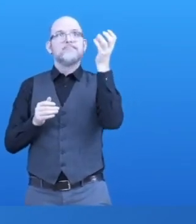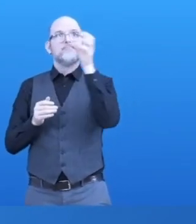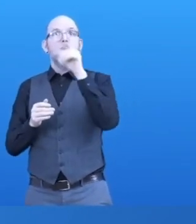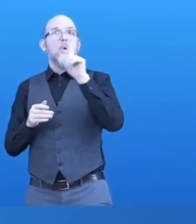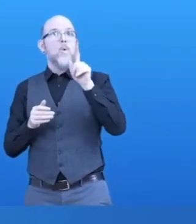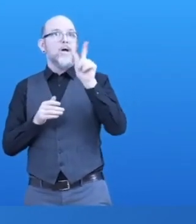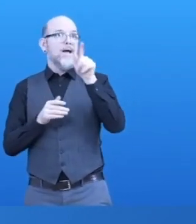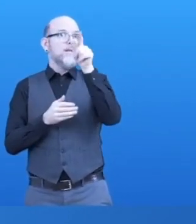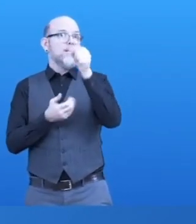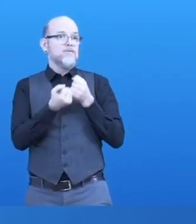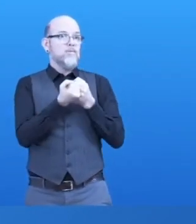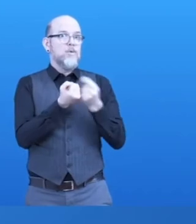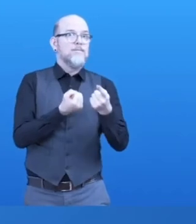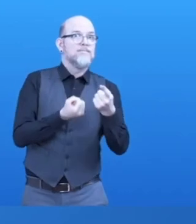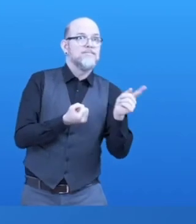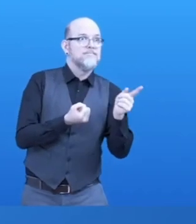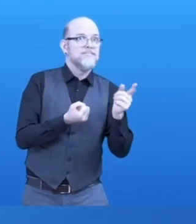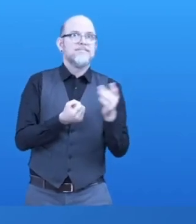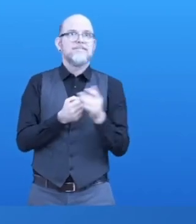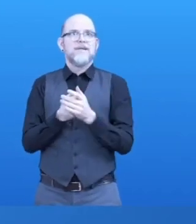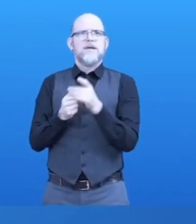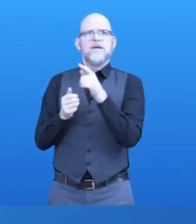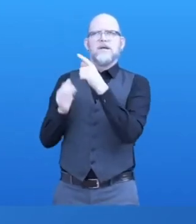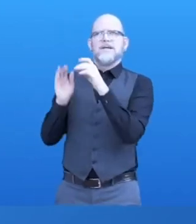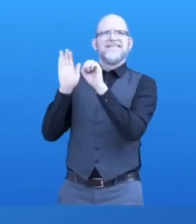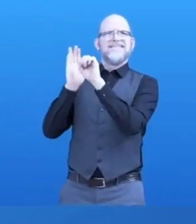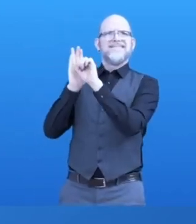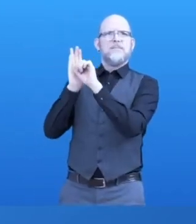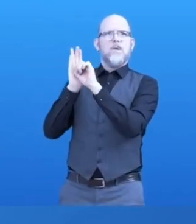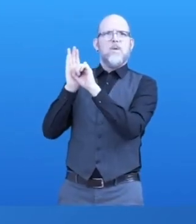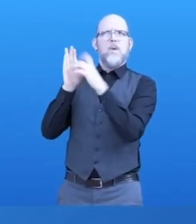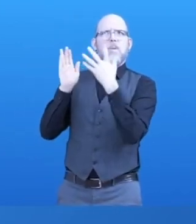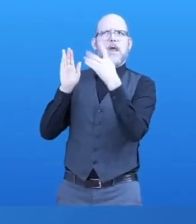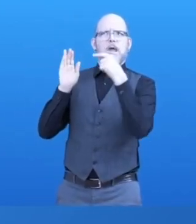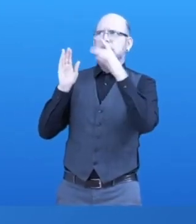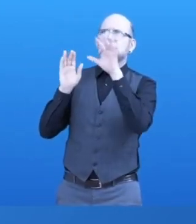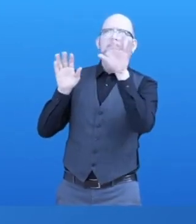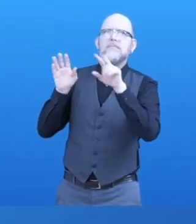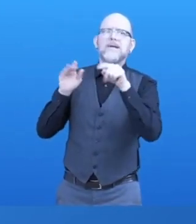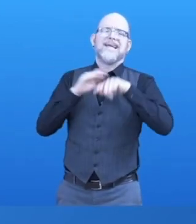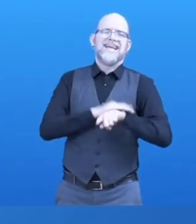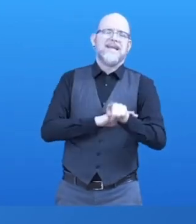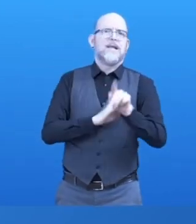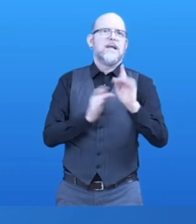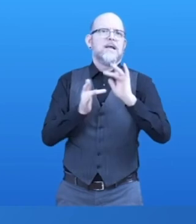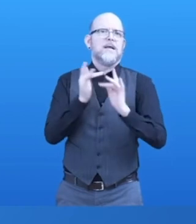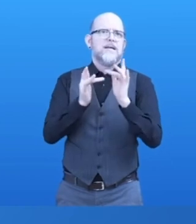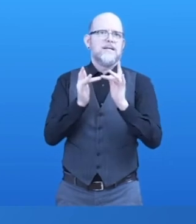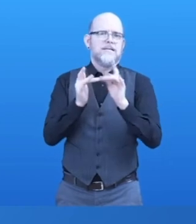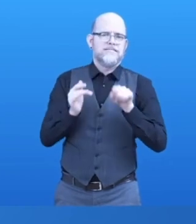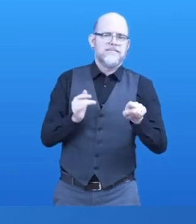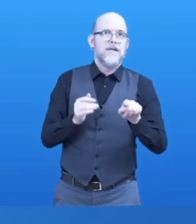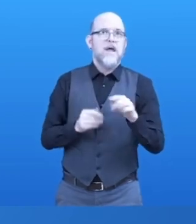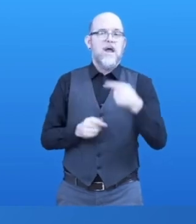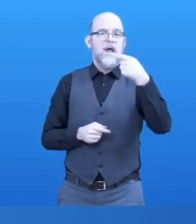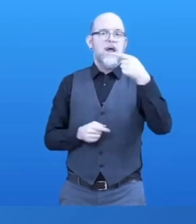The symbols are available at GlobalSymbols.com. The There's a number of different symbol sets developed by different organizations.